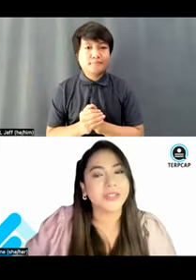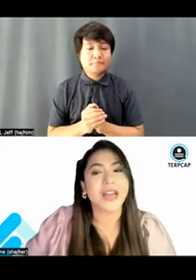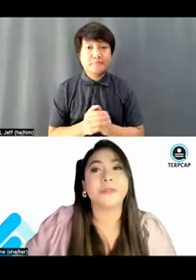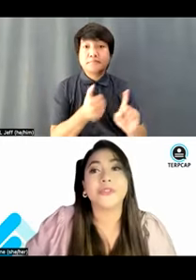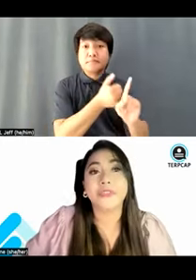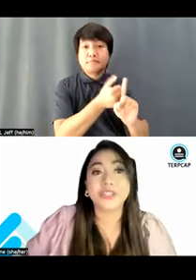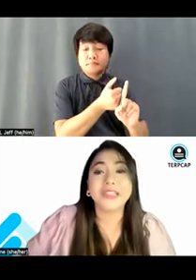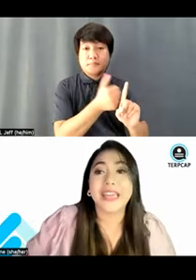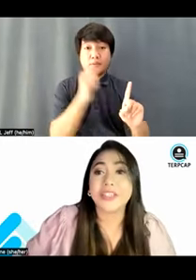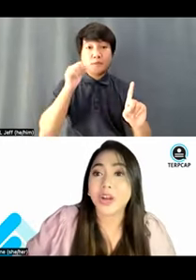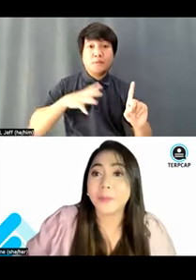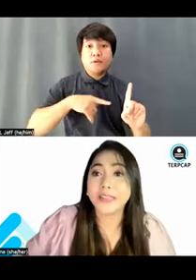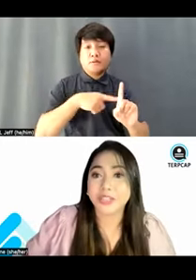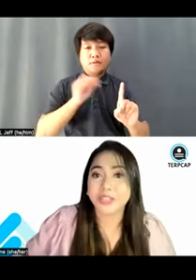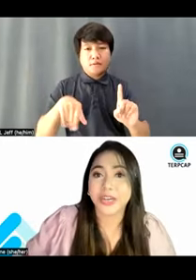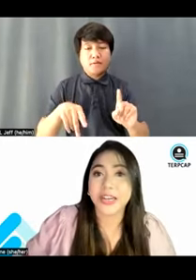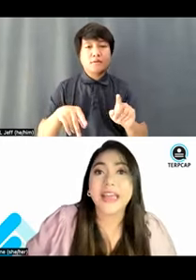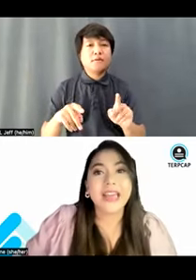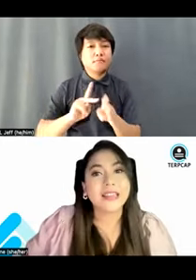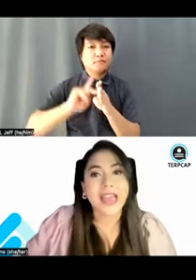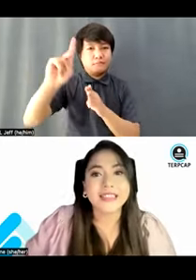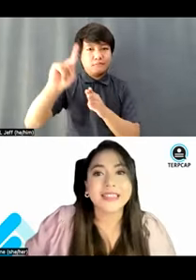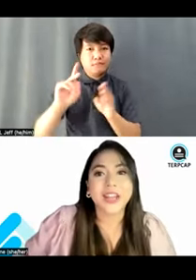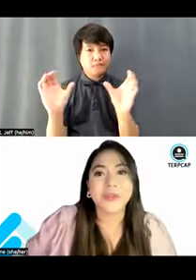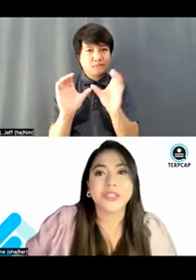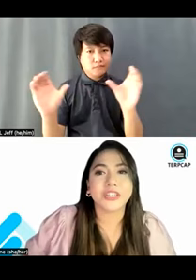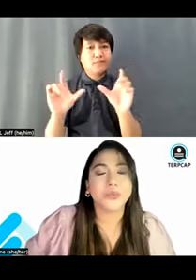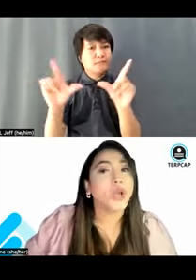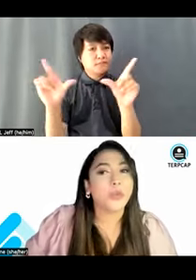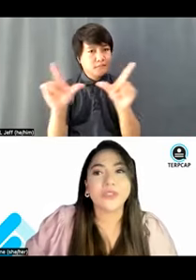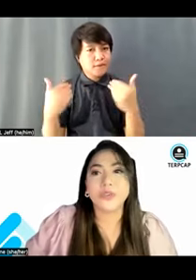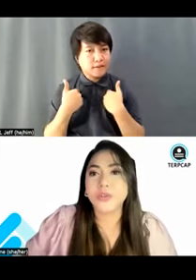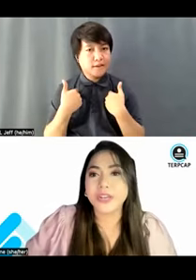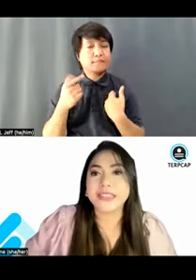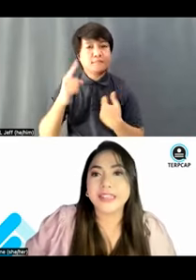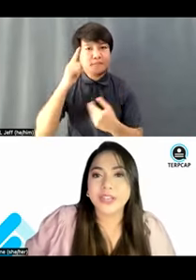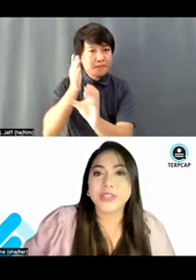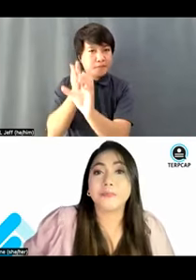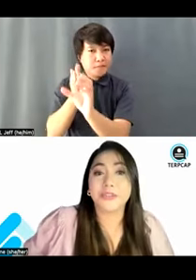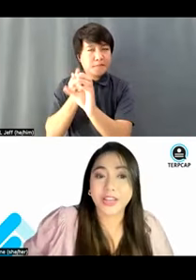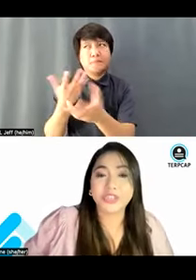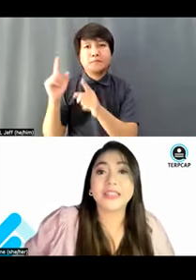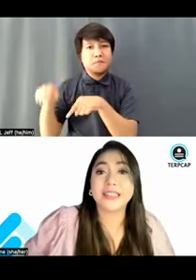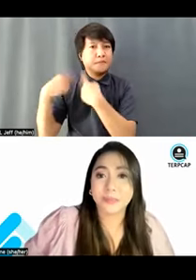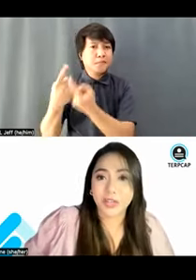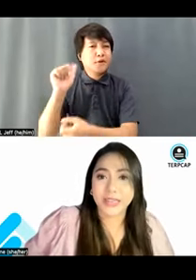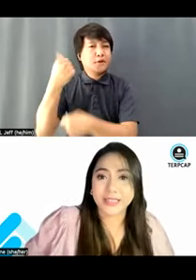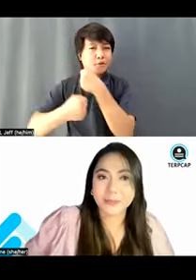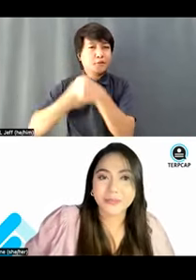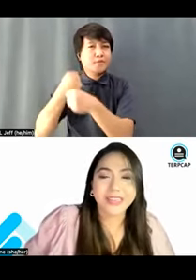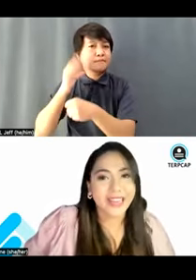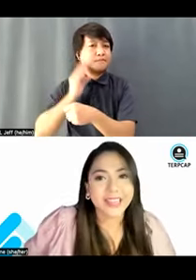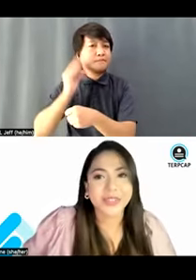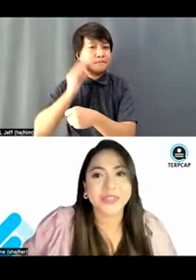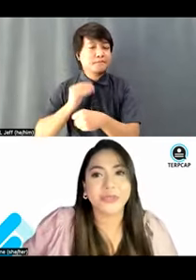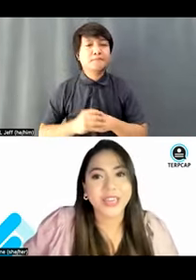certified professional HR practitioner and a licensed psychometrician with over 10 years of professional experience,